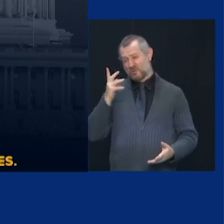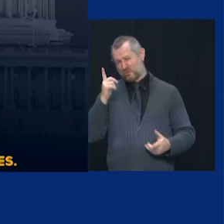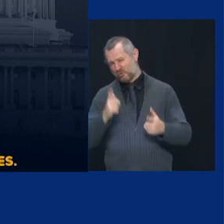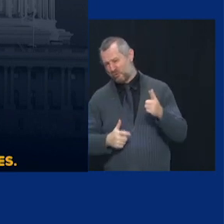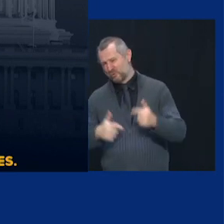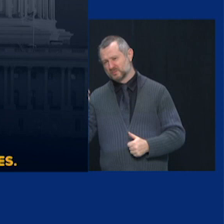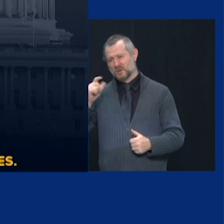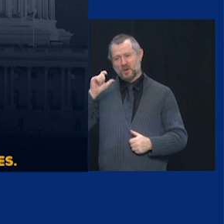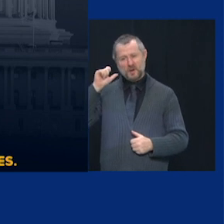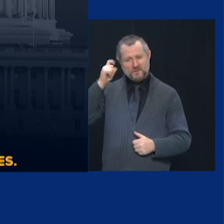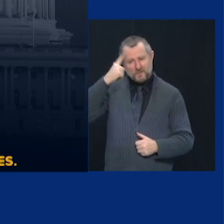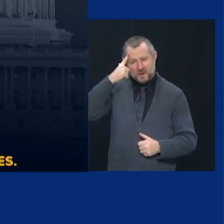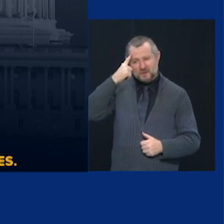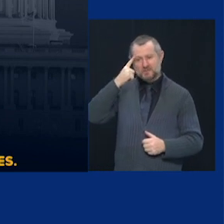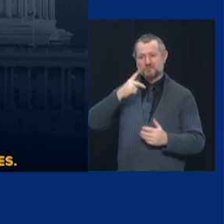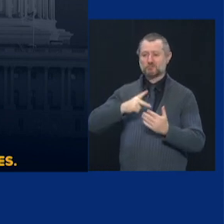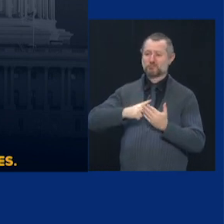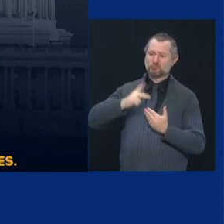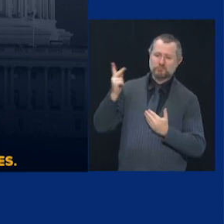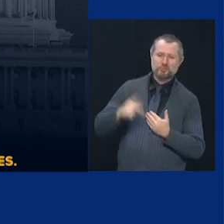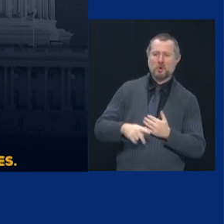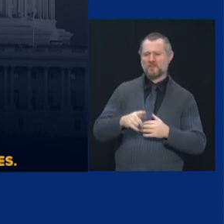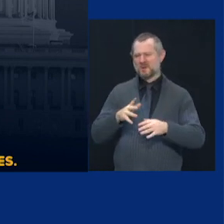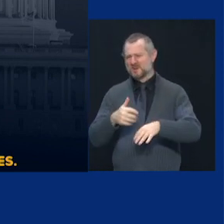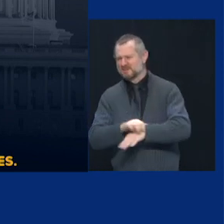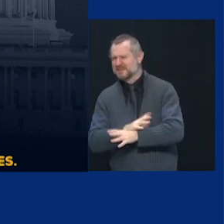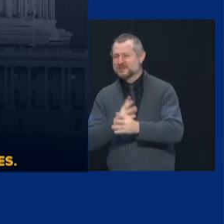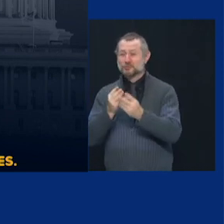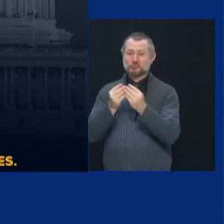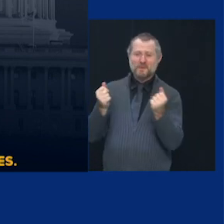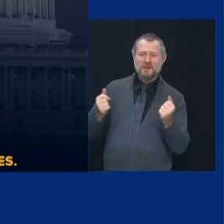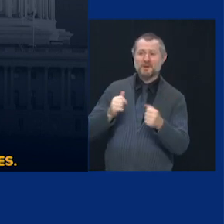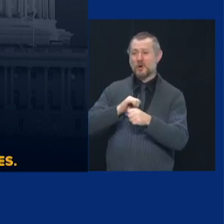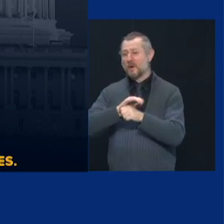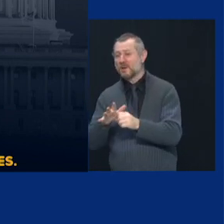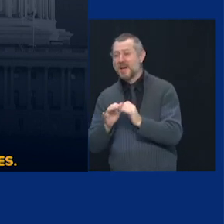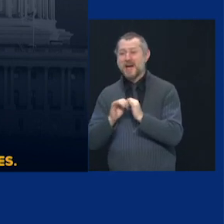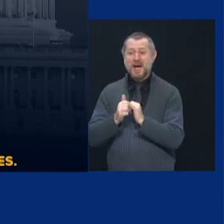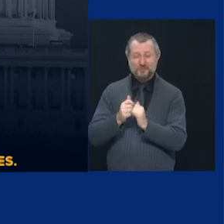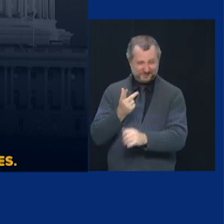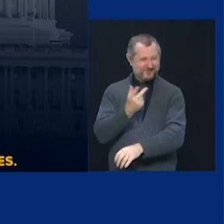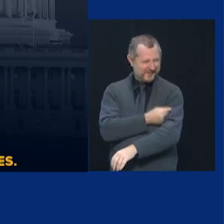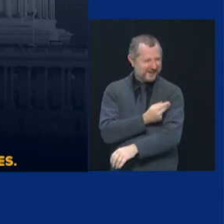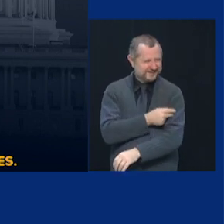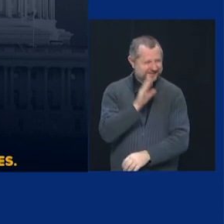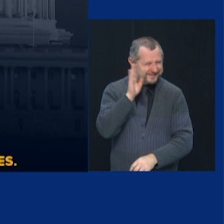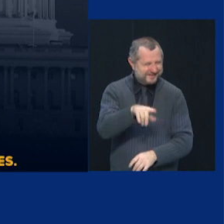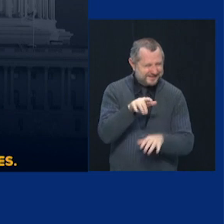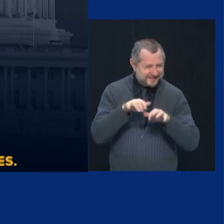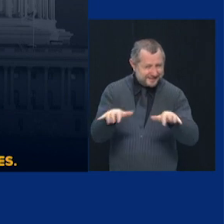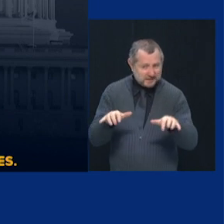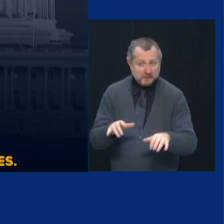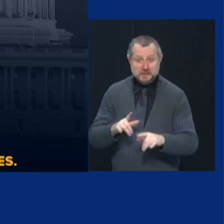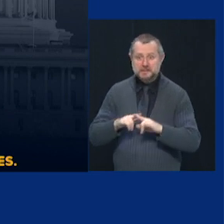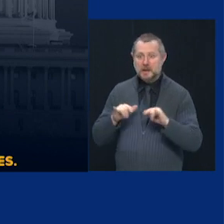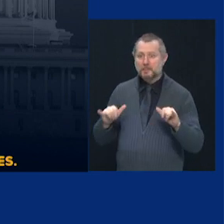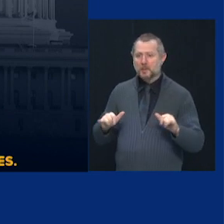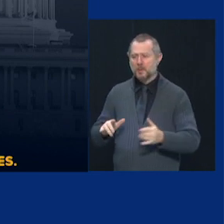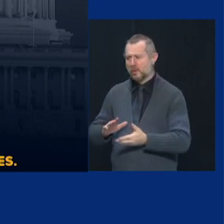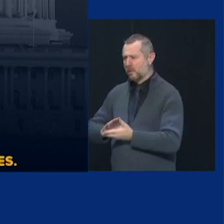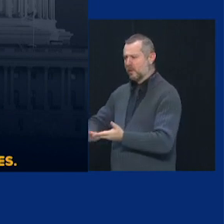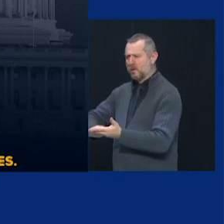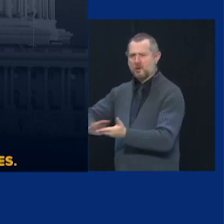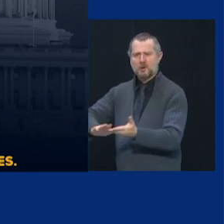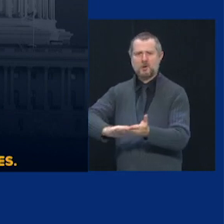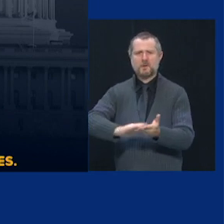on the vaccination program. Oh, now we're going to starve state and local governments so they have to lay off the people who would do the vaccination. I mean, it's